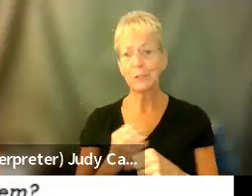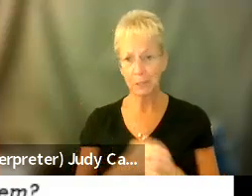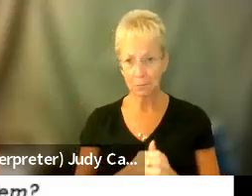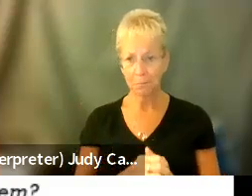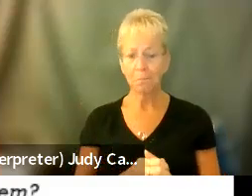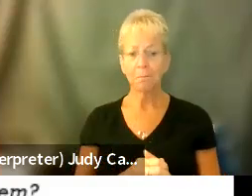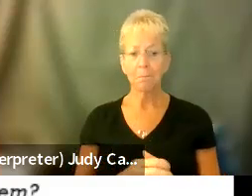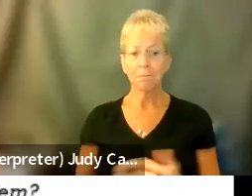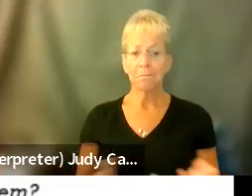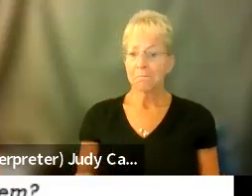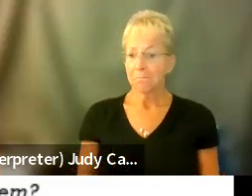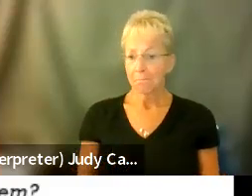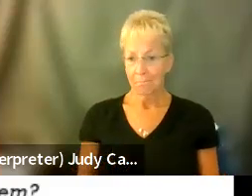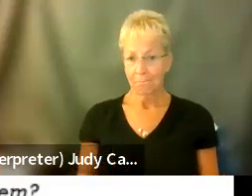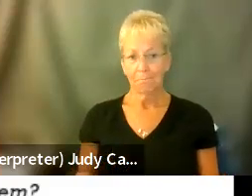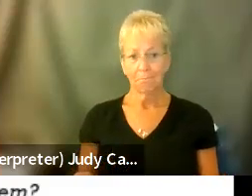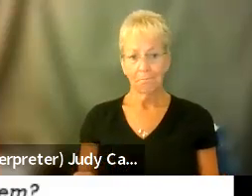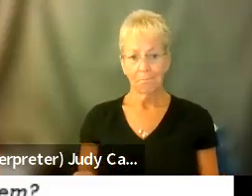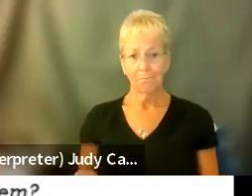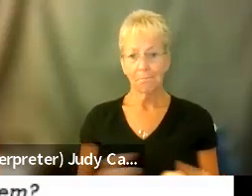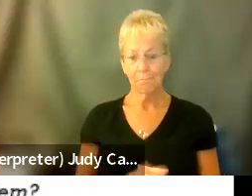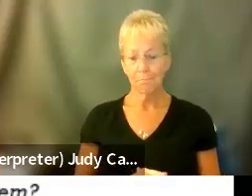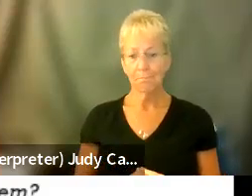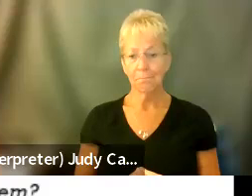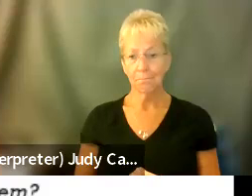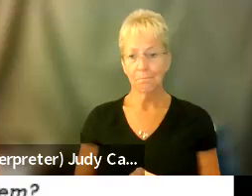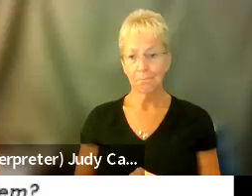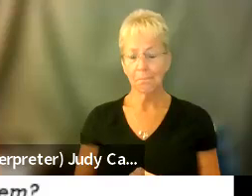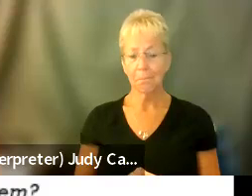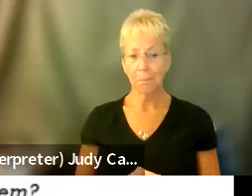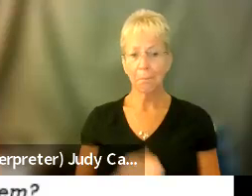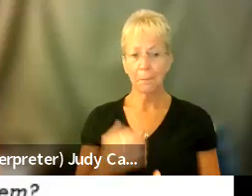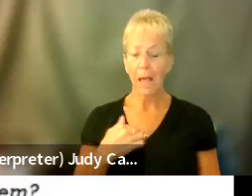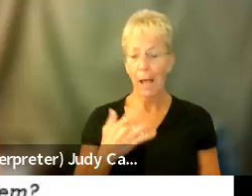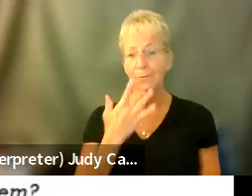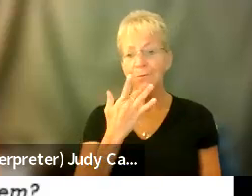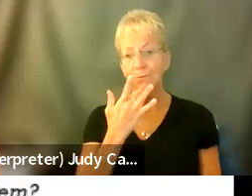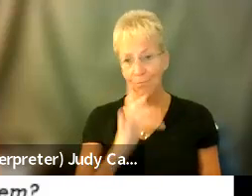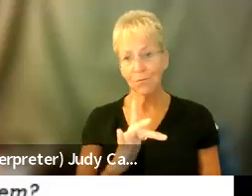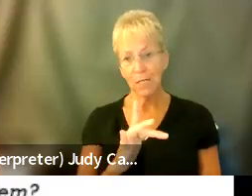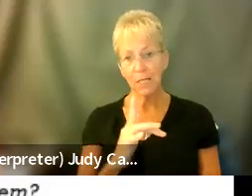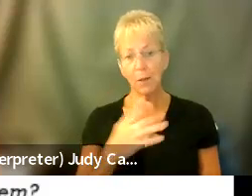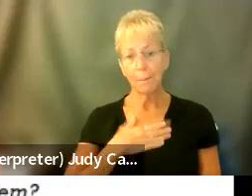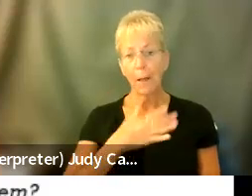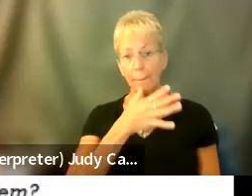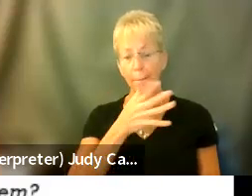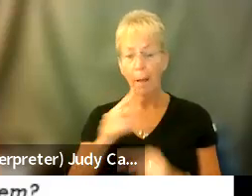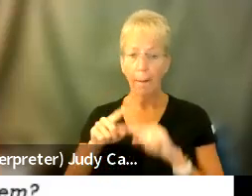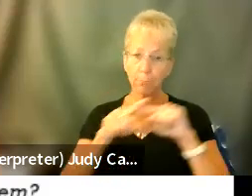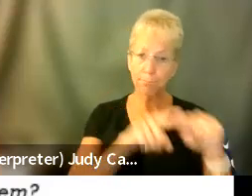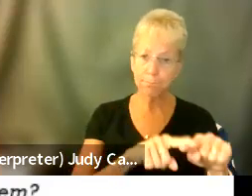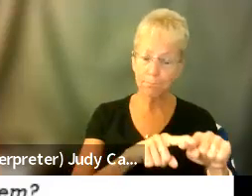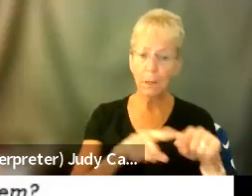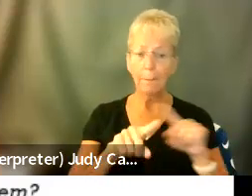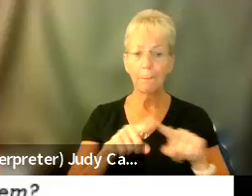Which I'm very fortunate to have had my mom to go back to. But I'm